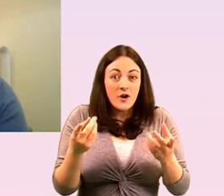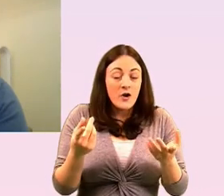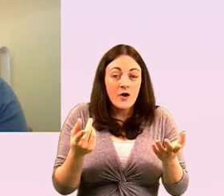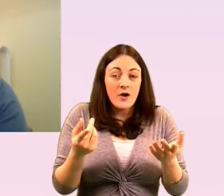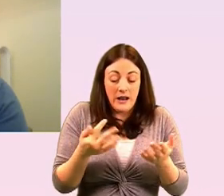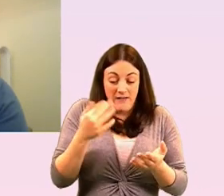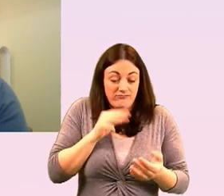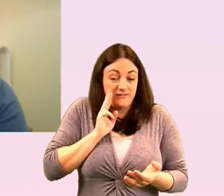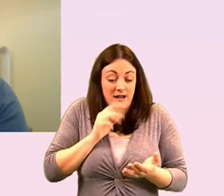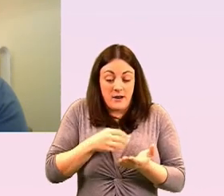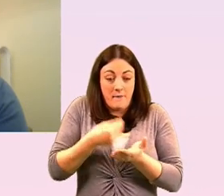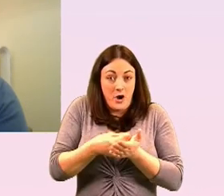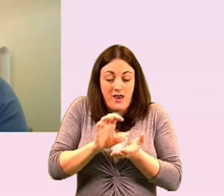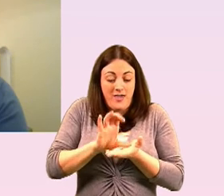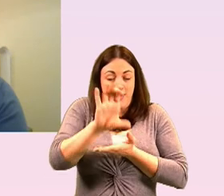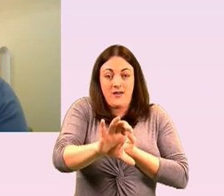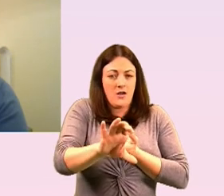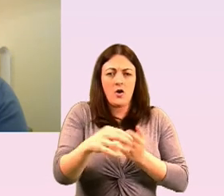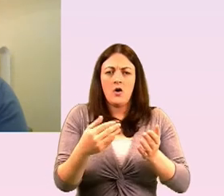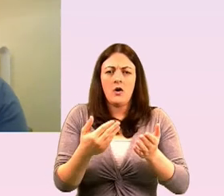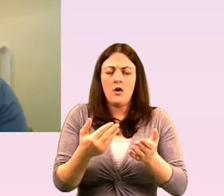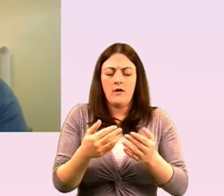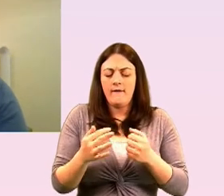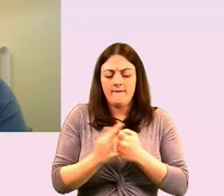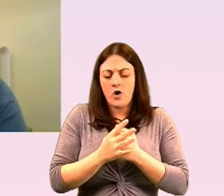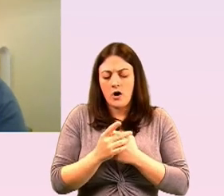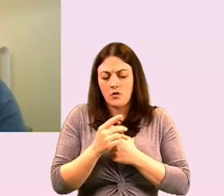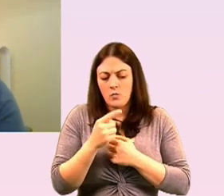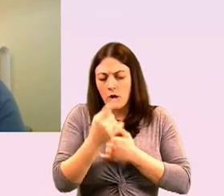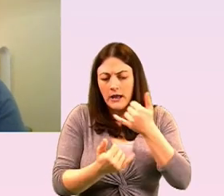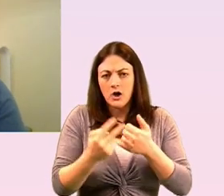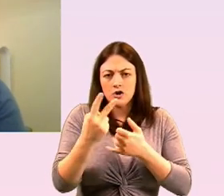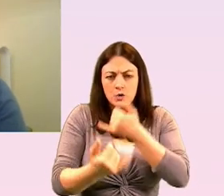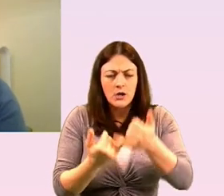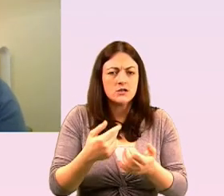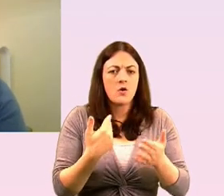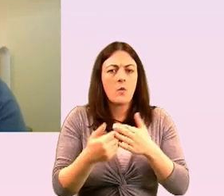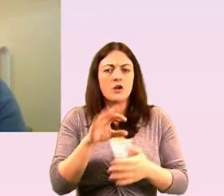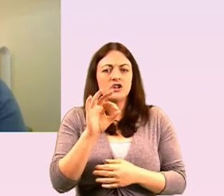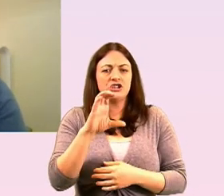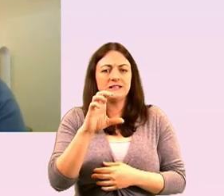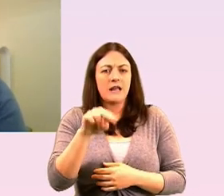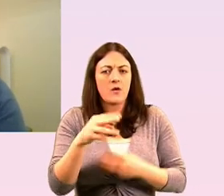pot of money to make something happen over the next year or two for gcn what would you go for